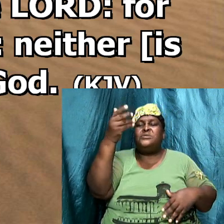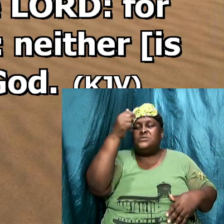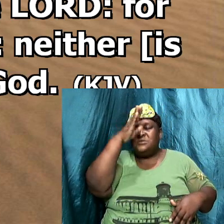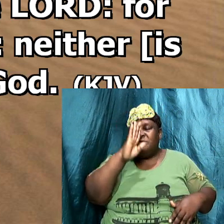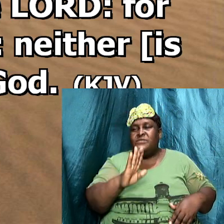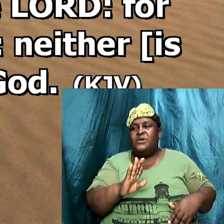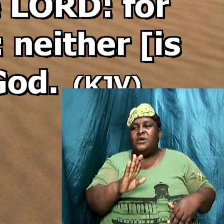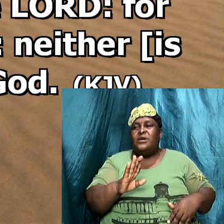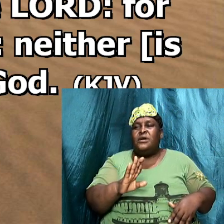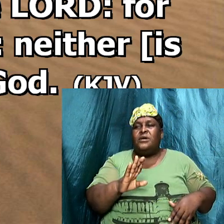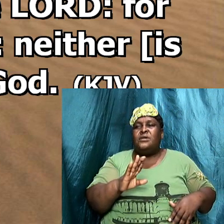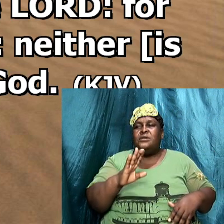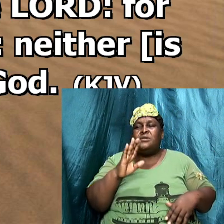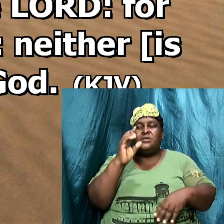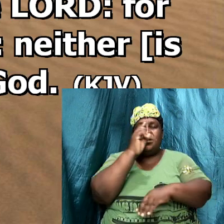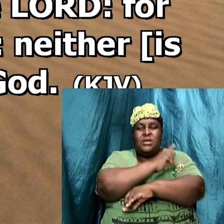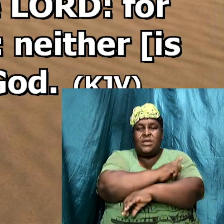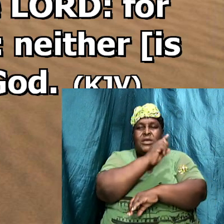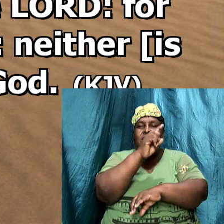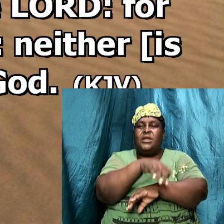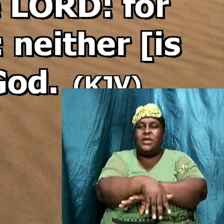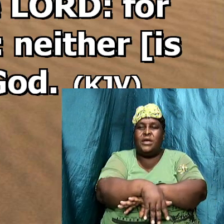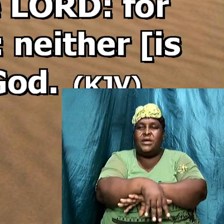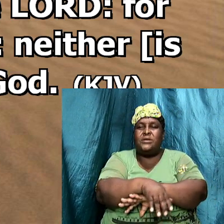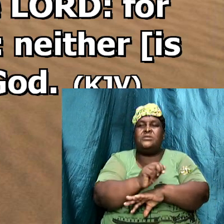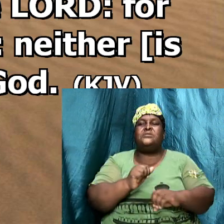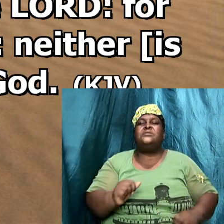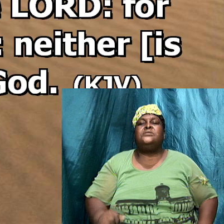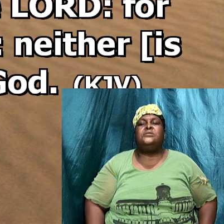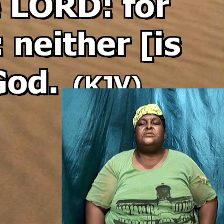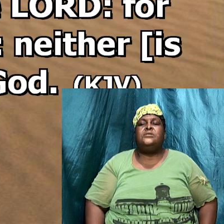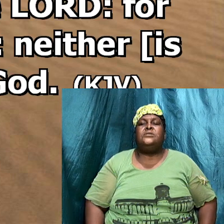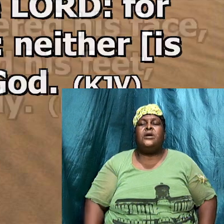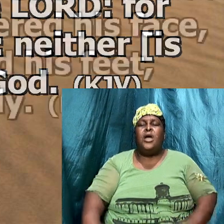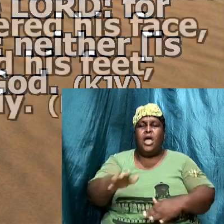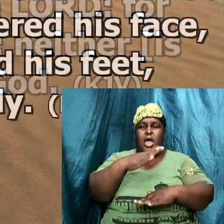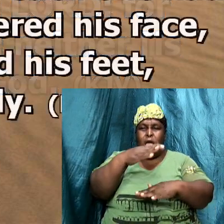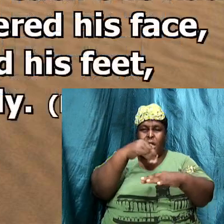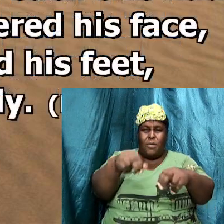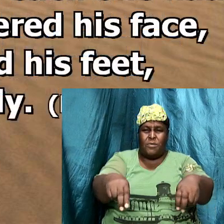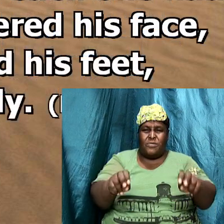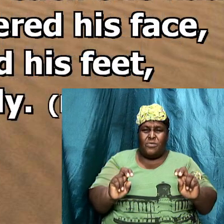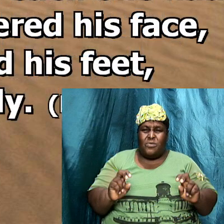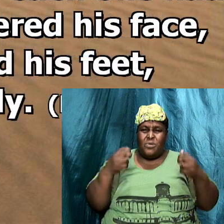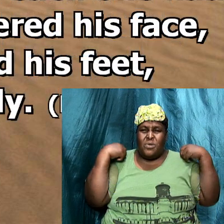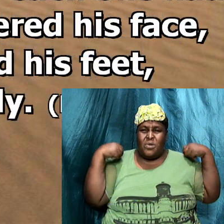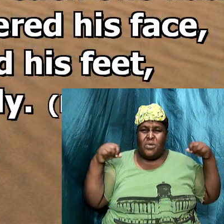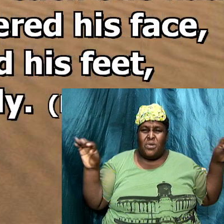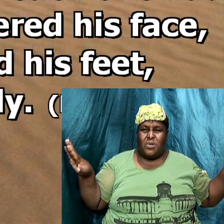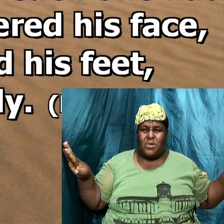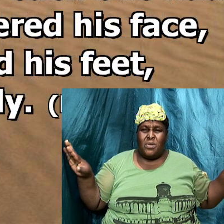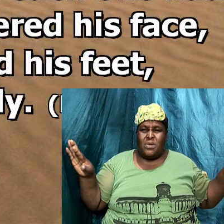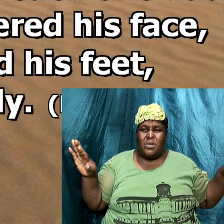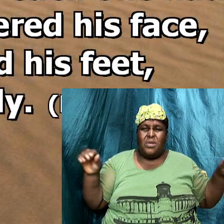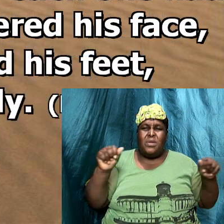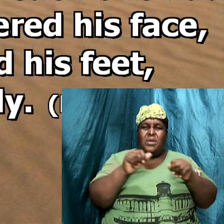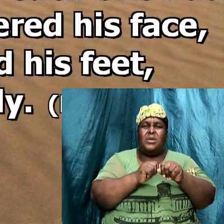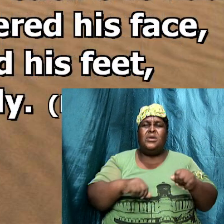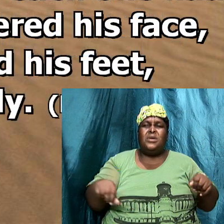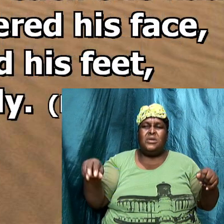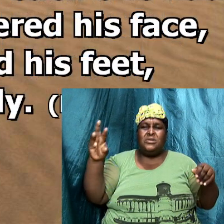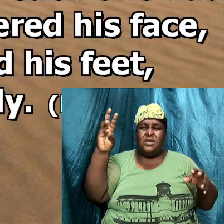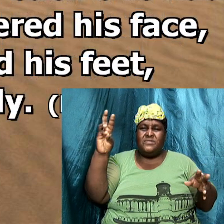night. Amen. And the Bible says, Above the throne stood seraphims, and each had six wings.